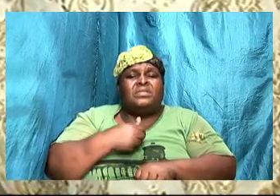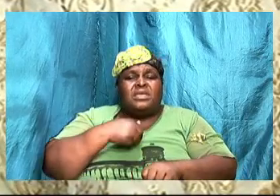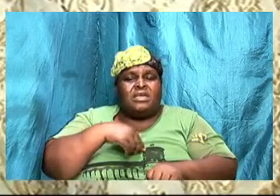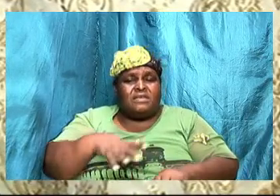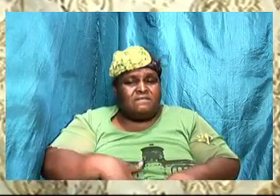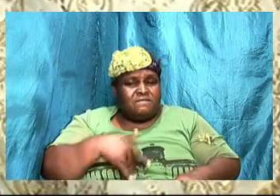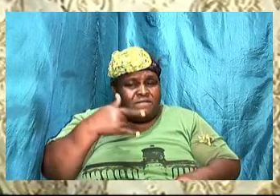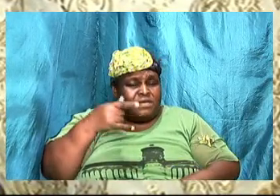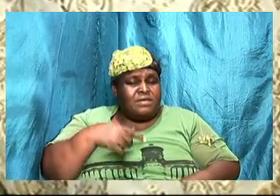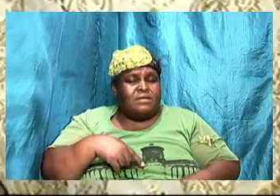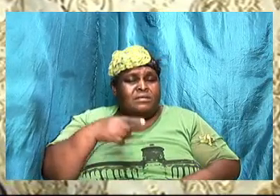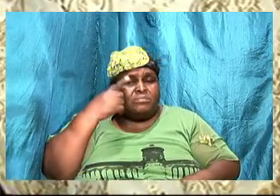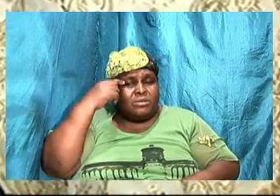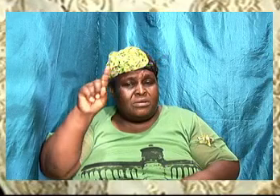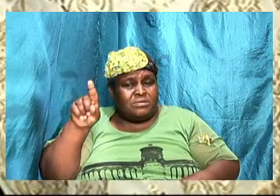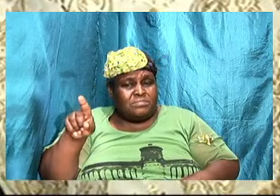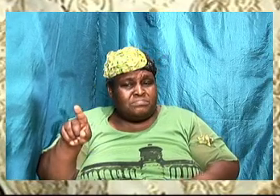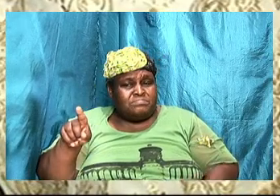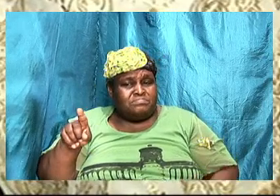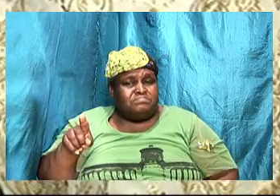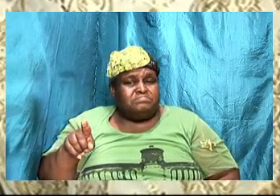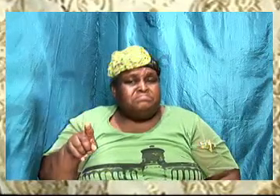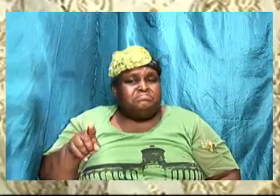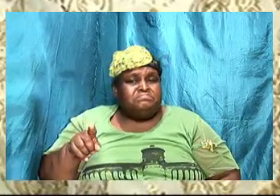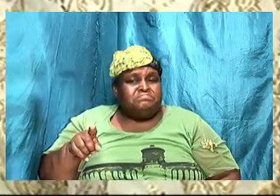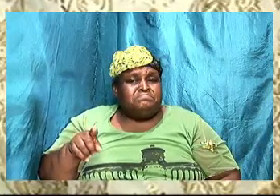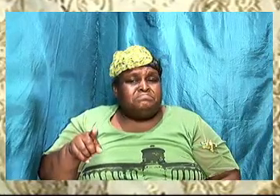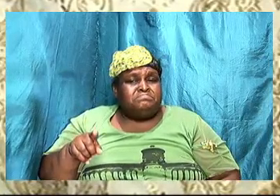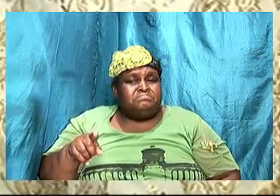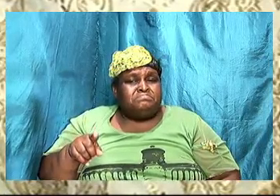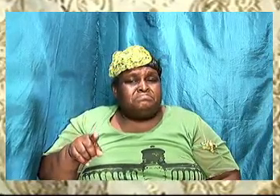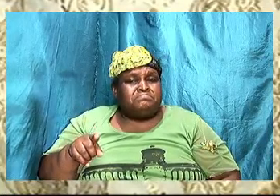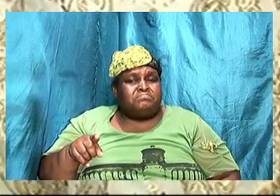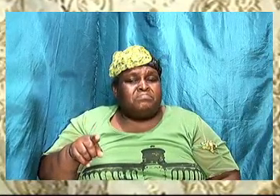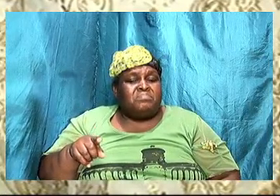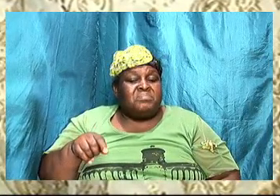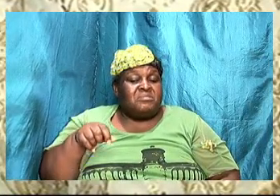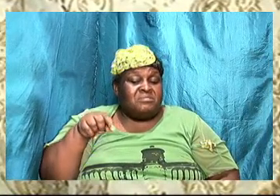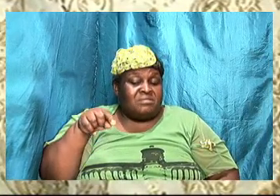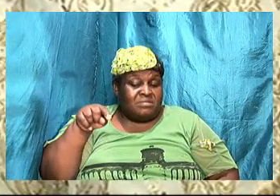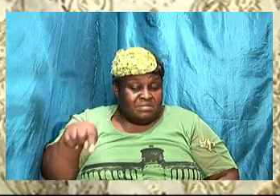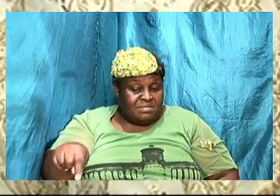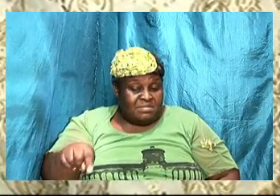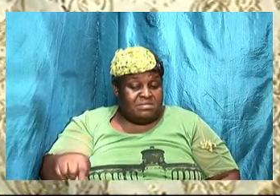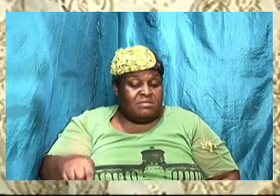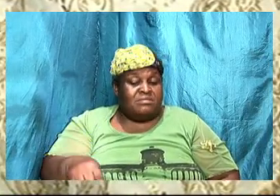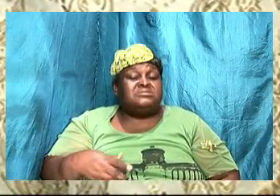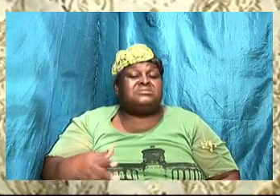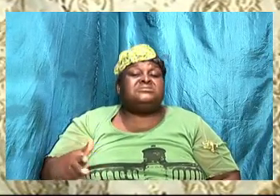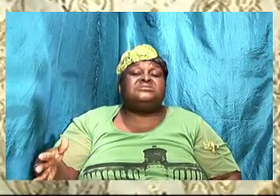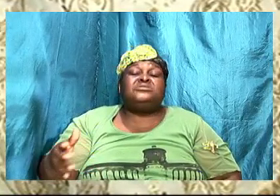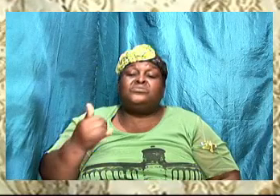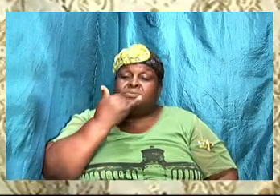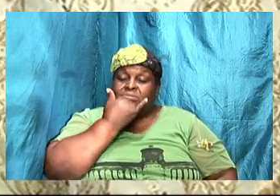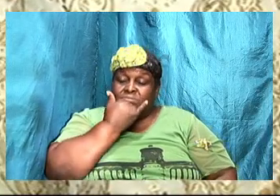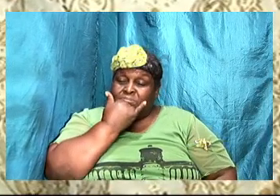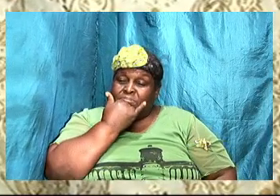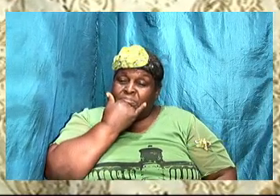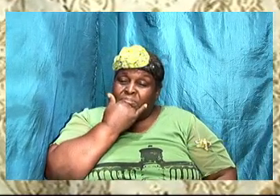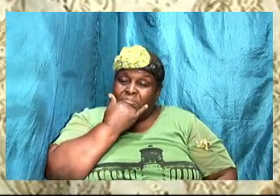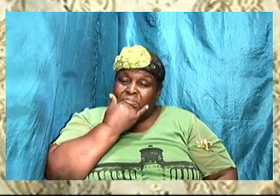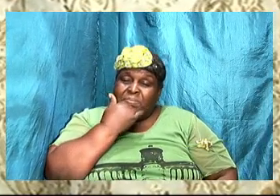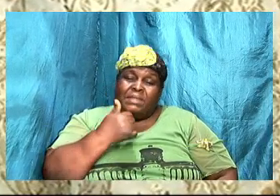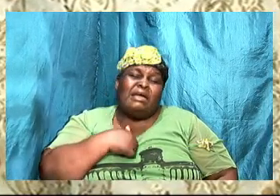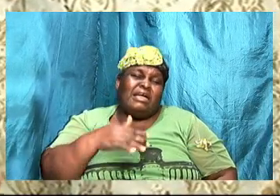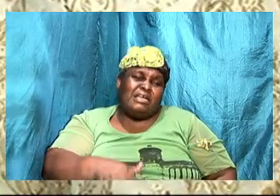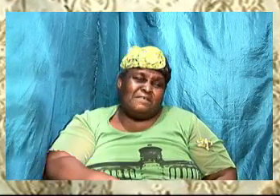this thing is wrong. I feel